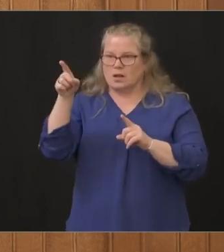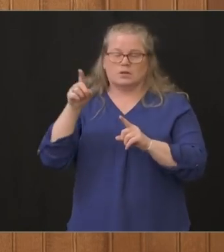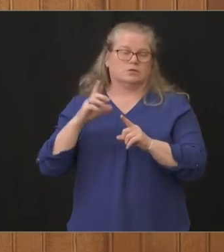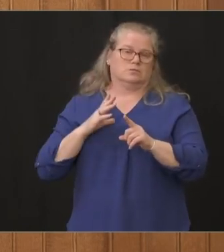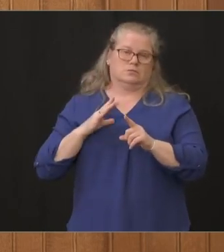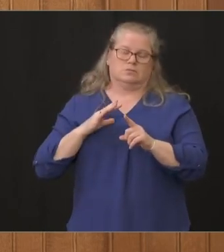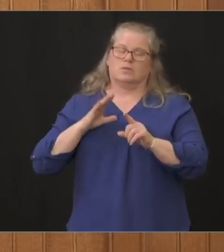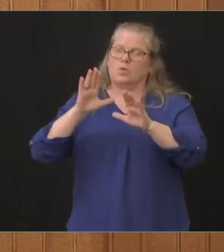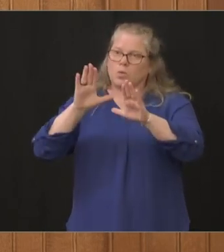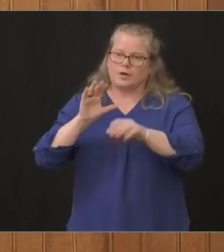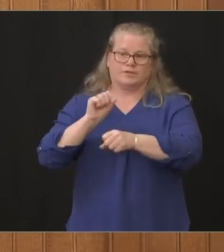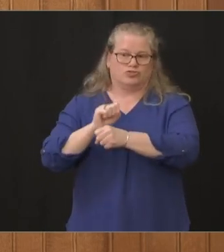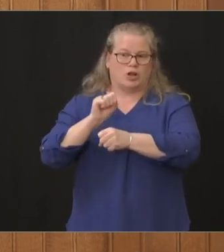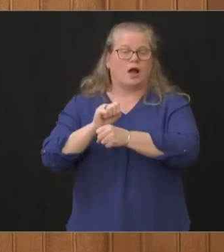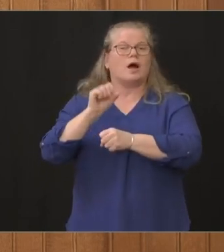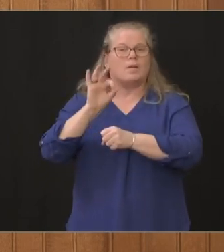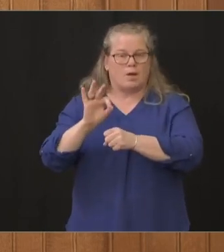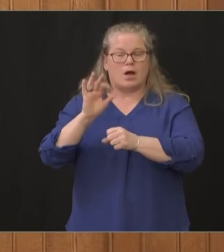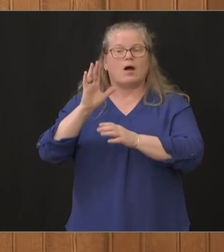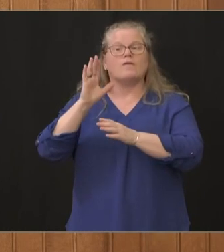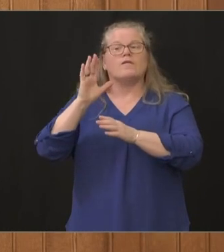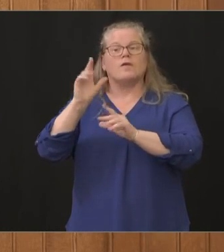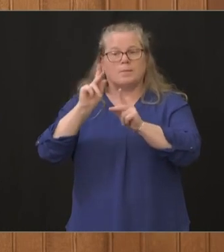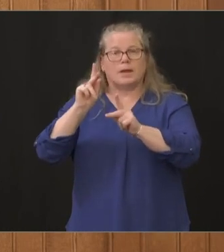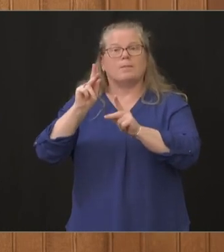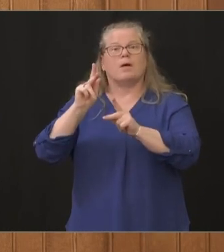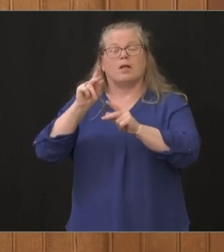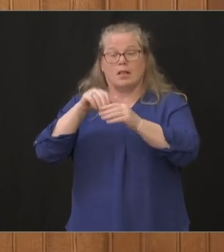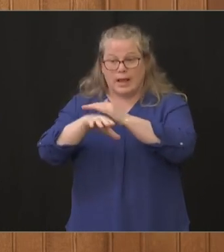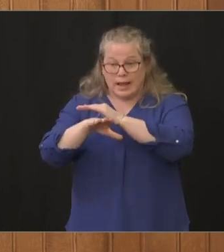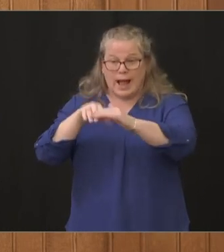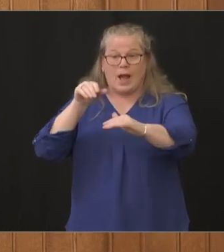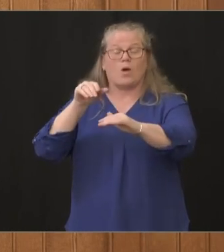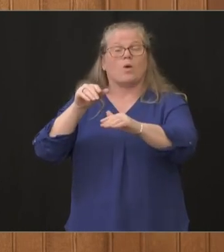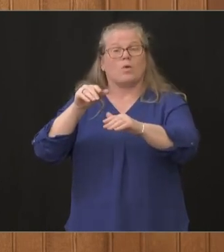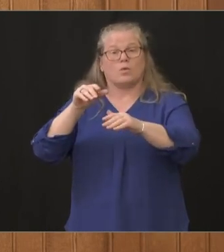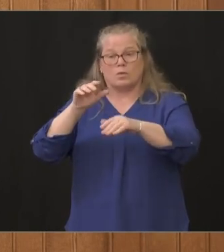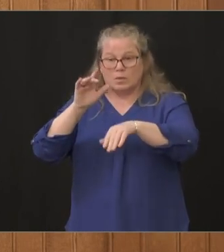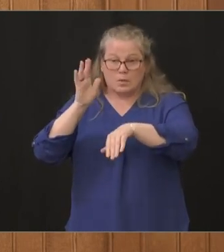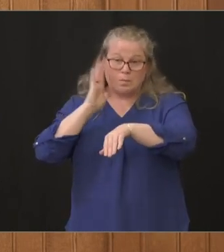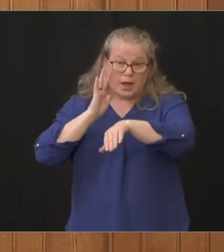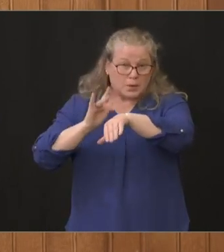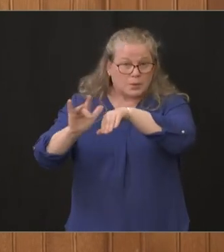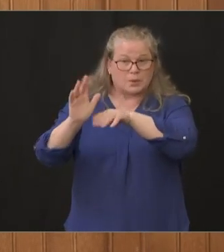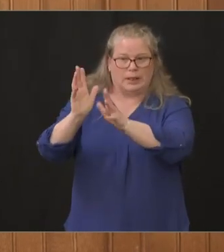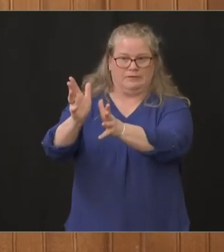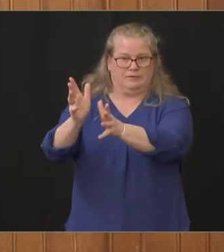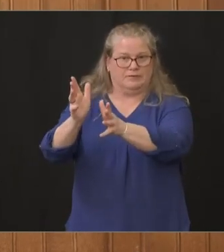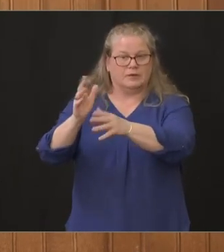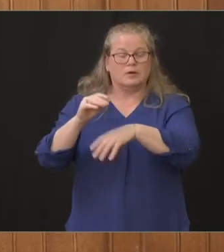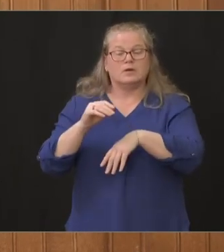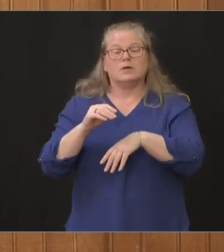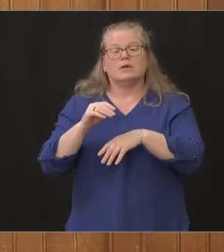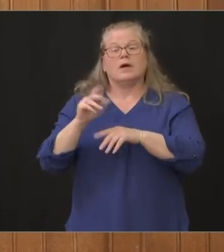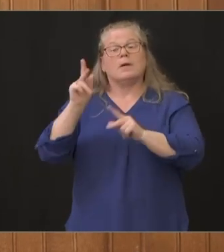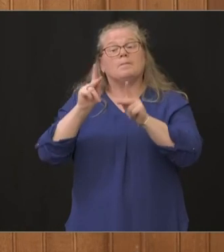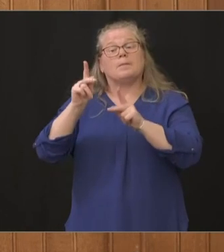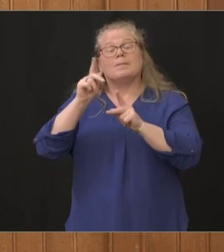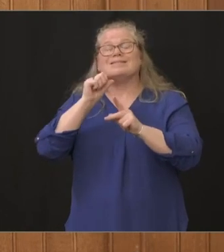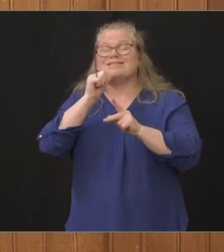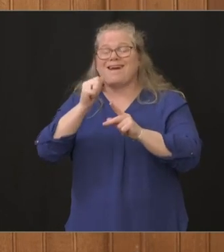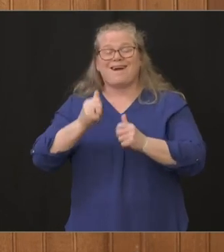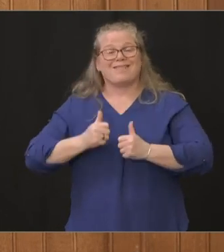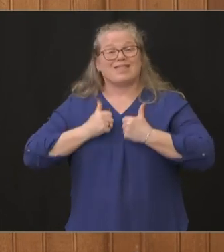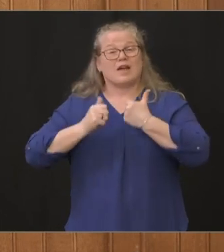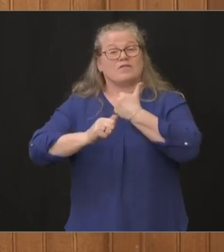of clearing out a lot of beds so uh as we've discussed previously elective surgeries non non-life-saving surgeries have been postponed in anticipation